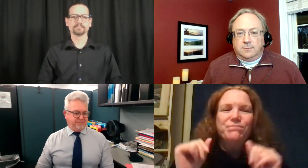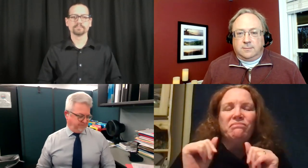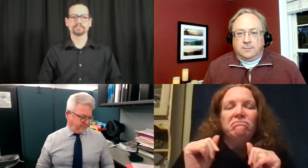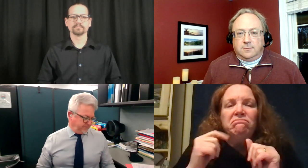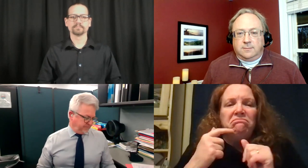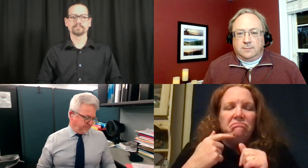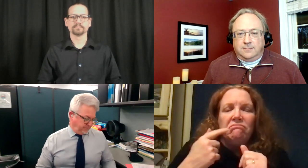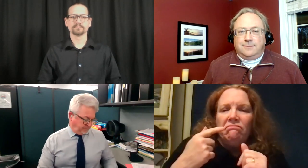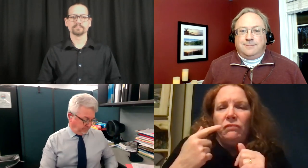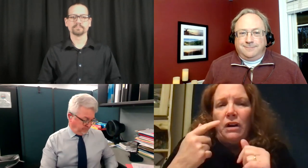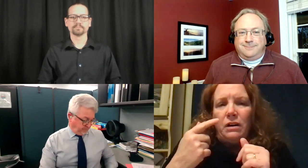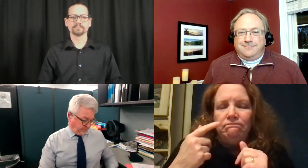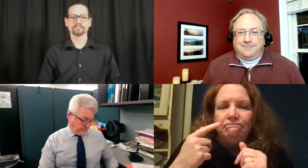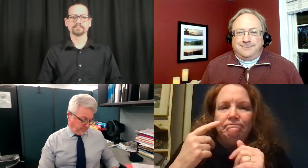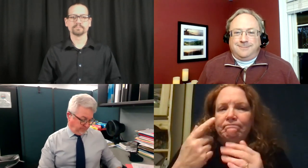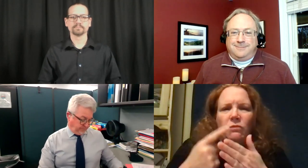hello again